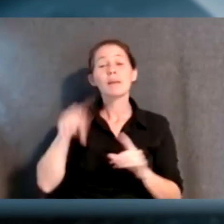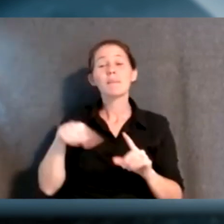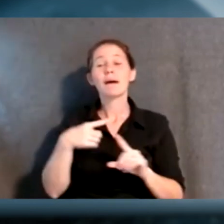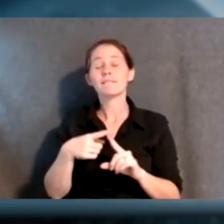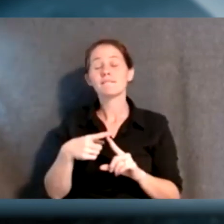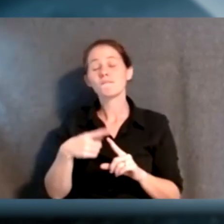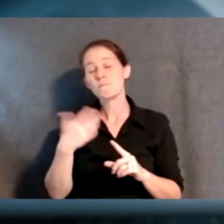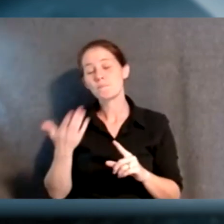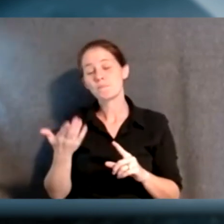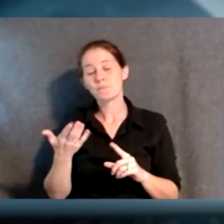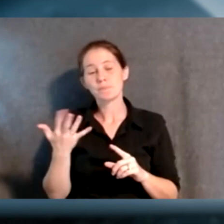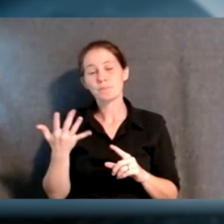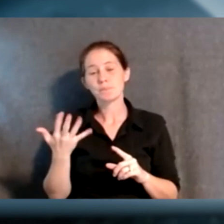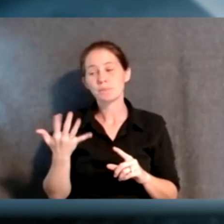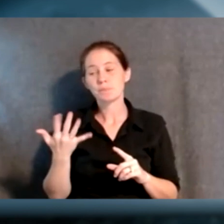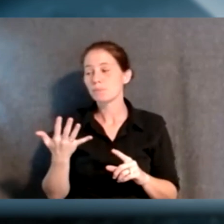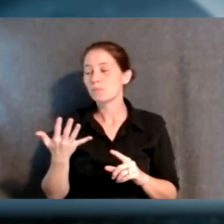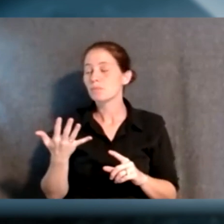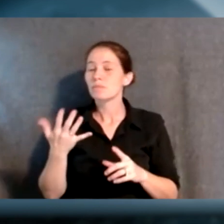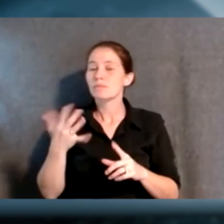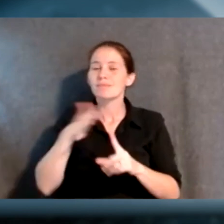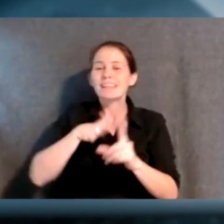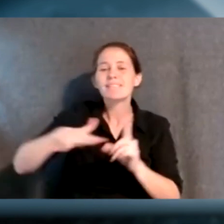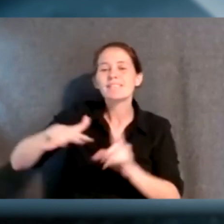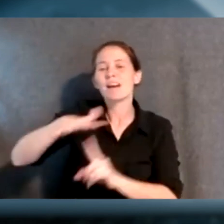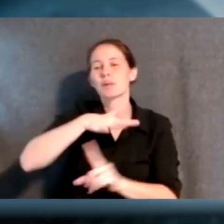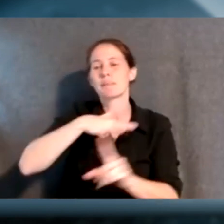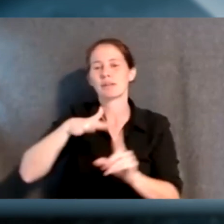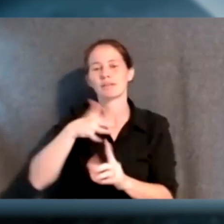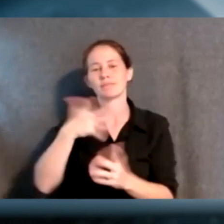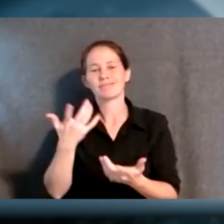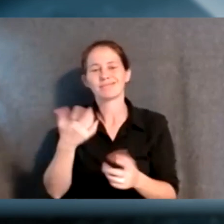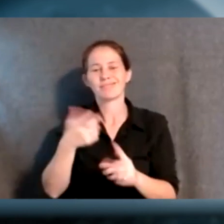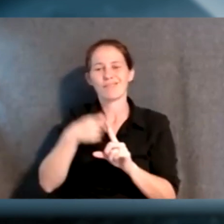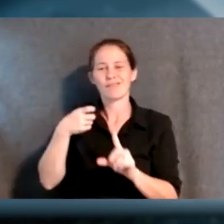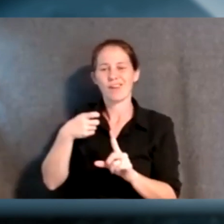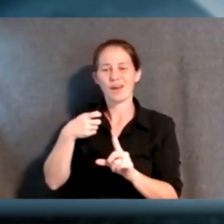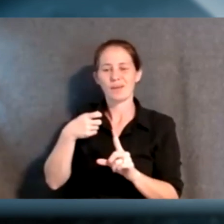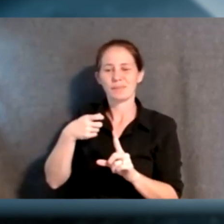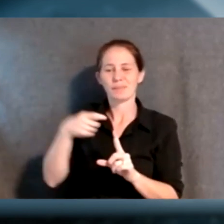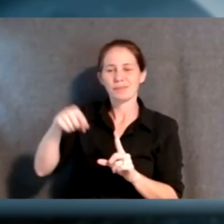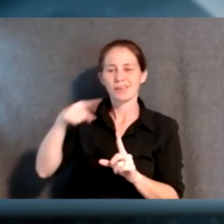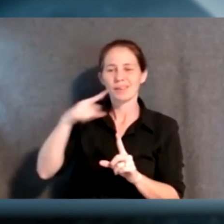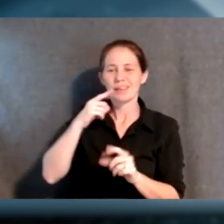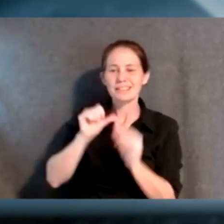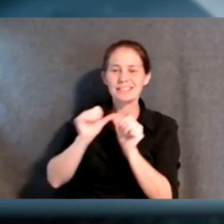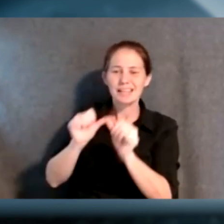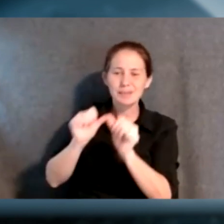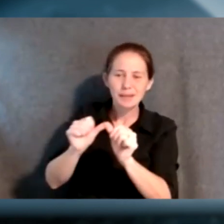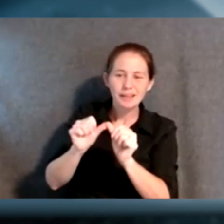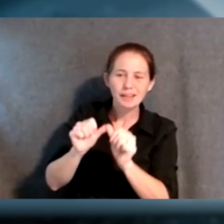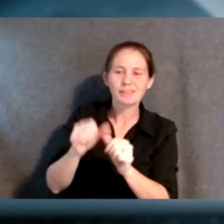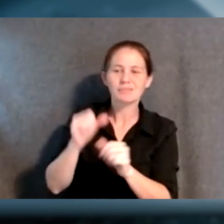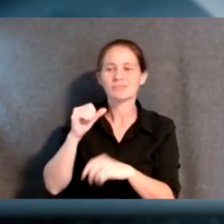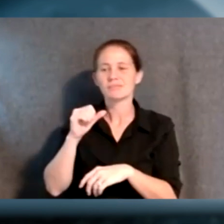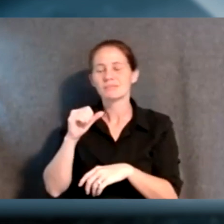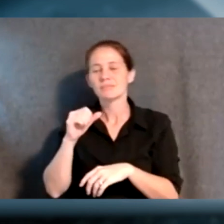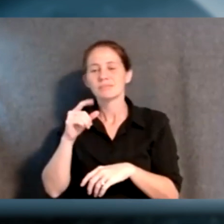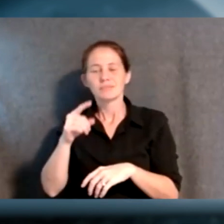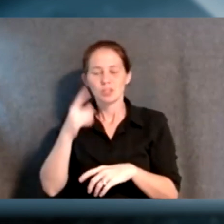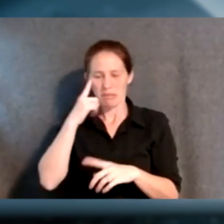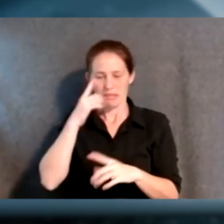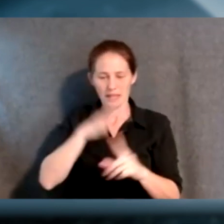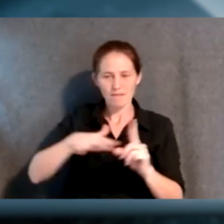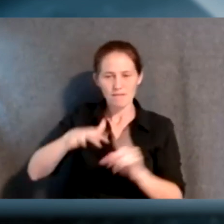you know, like environmental, so, you I come from the sustainability and resilience division. So we think in environmental terms